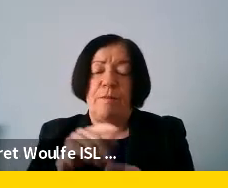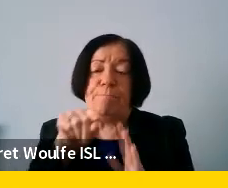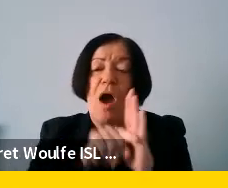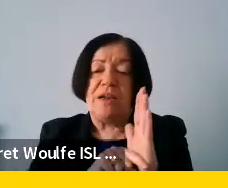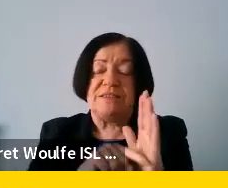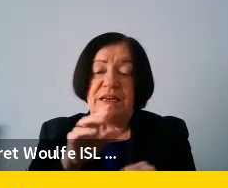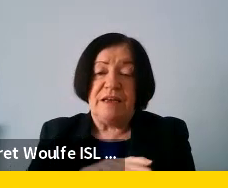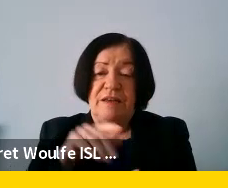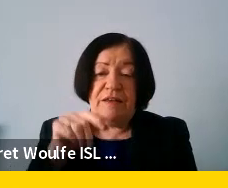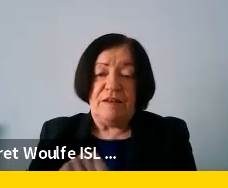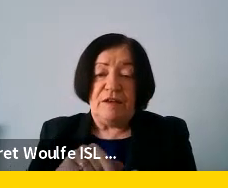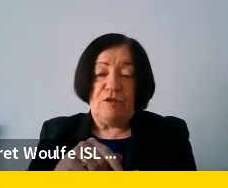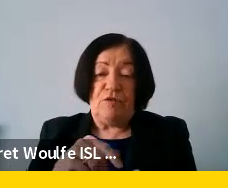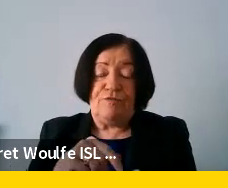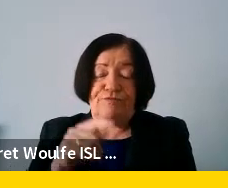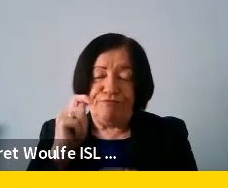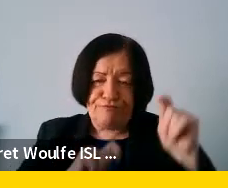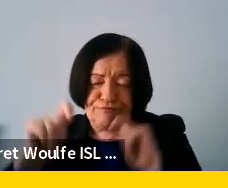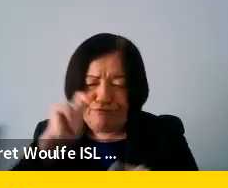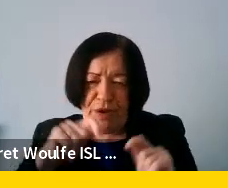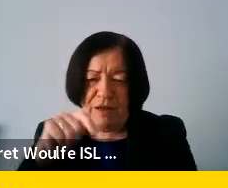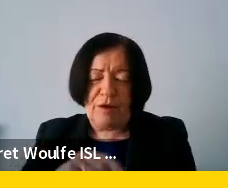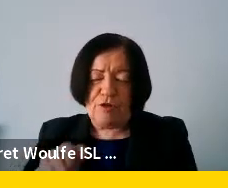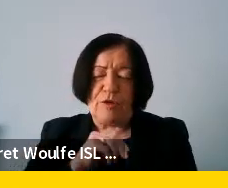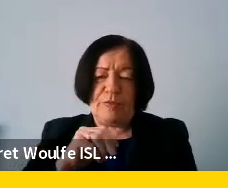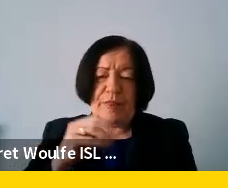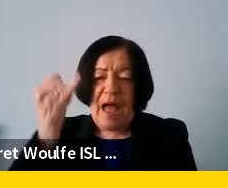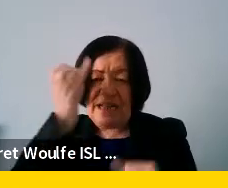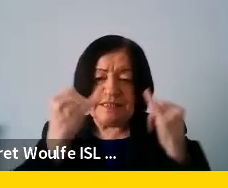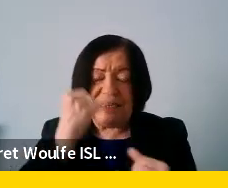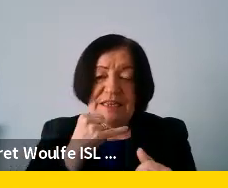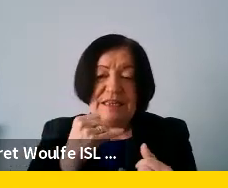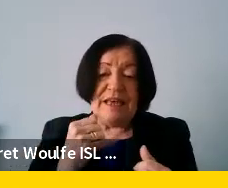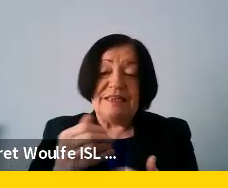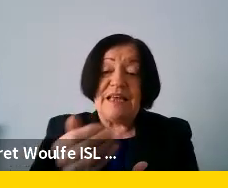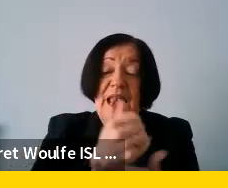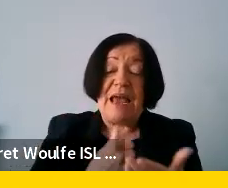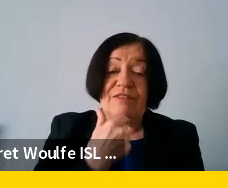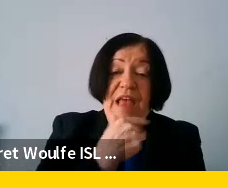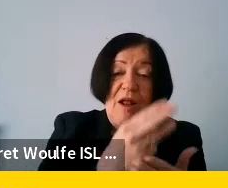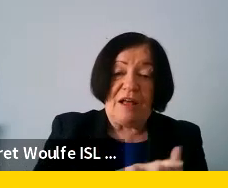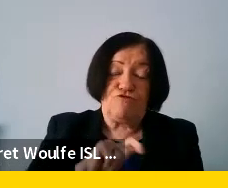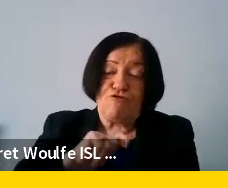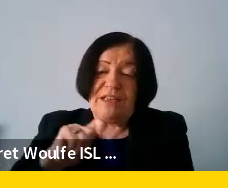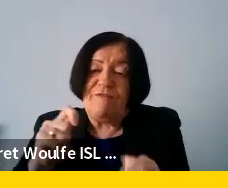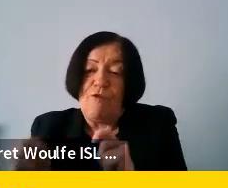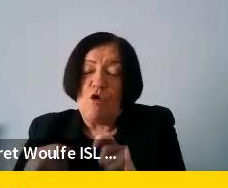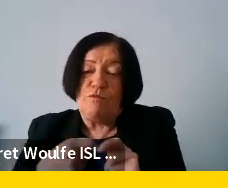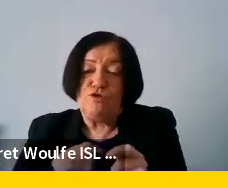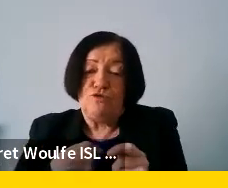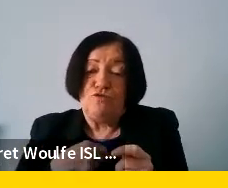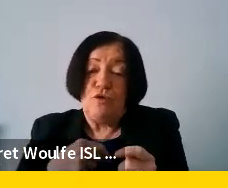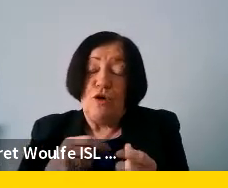formulation phase so we took the main ideas selected in the second phase and transformed it into a resolution